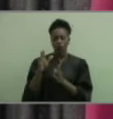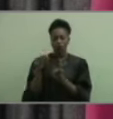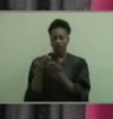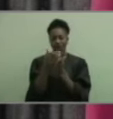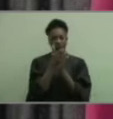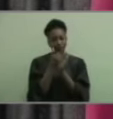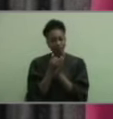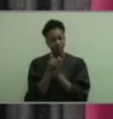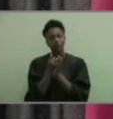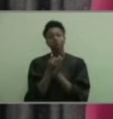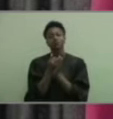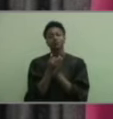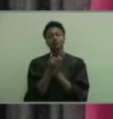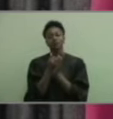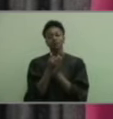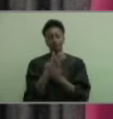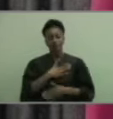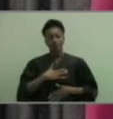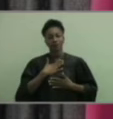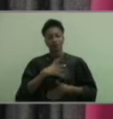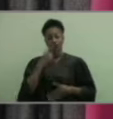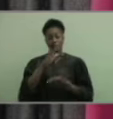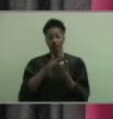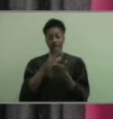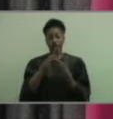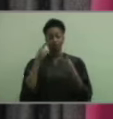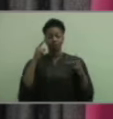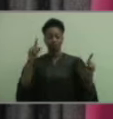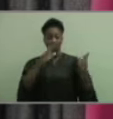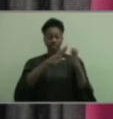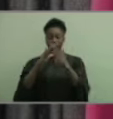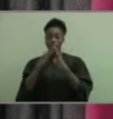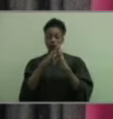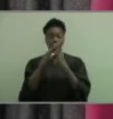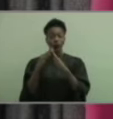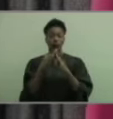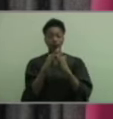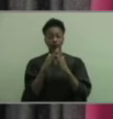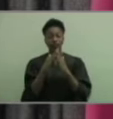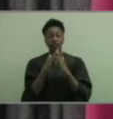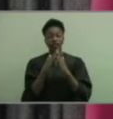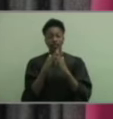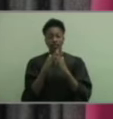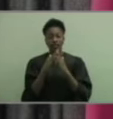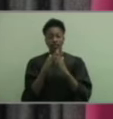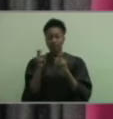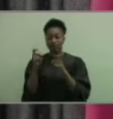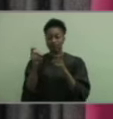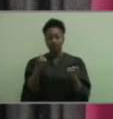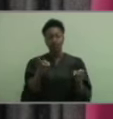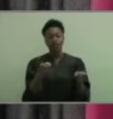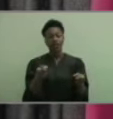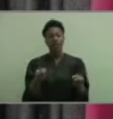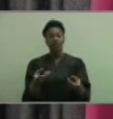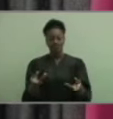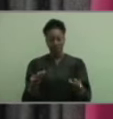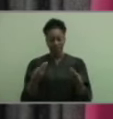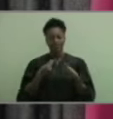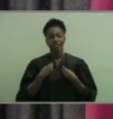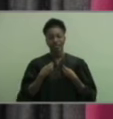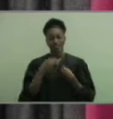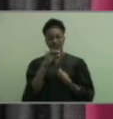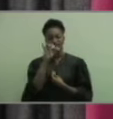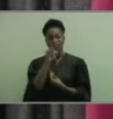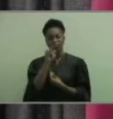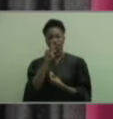and appreciation for academic excellence and community commitment have brought honor to Herschel v. Jenkins High School and the